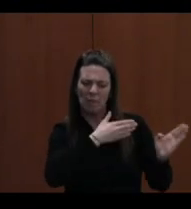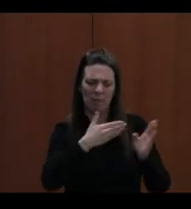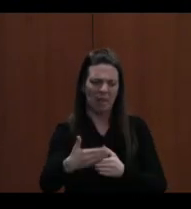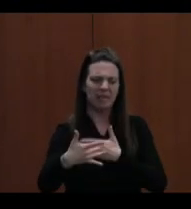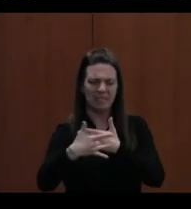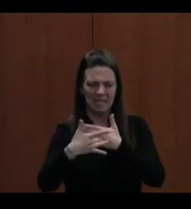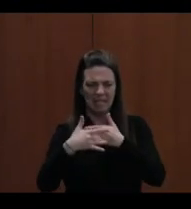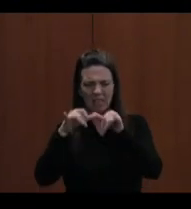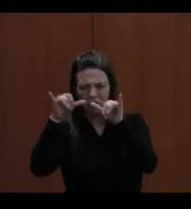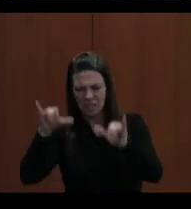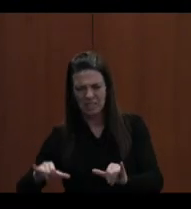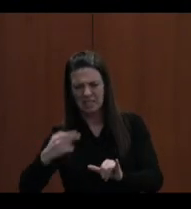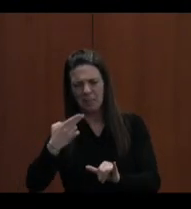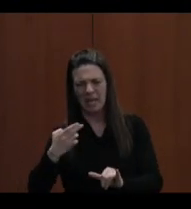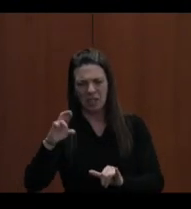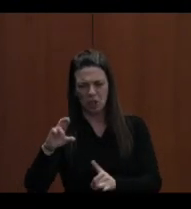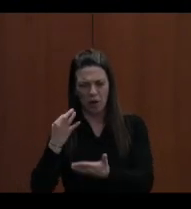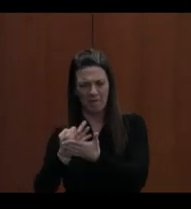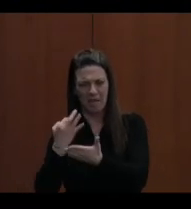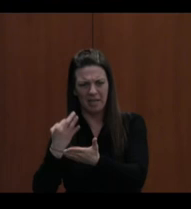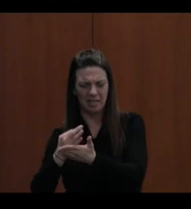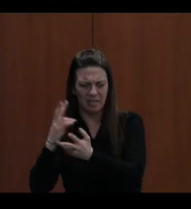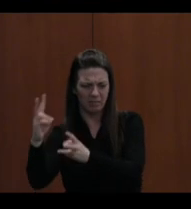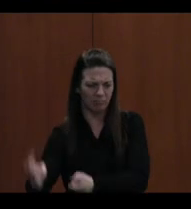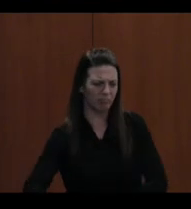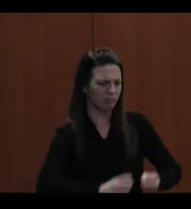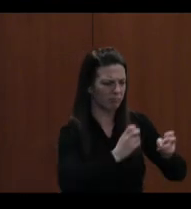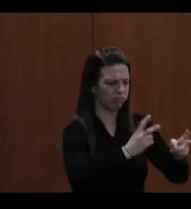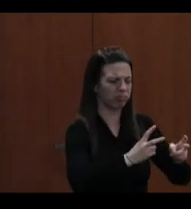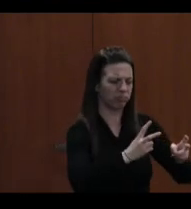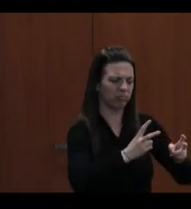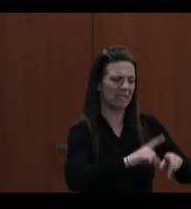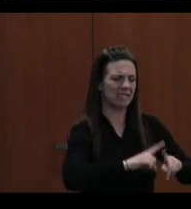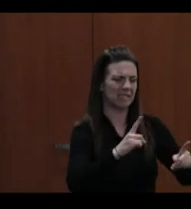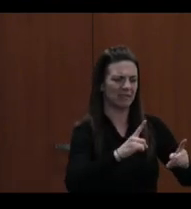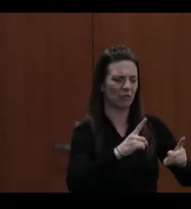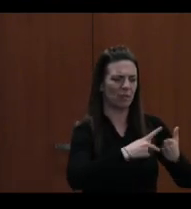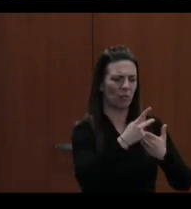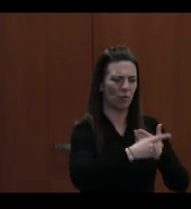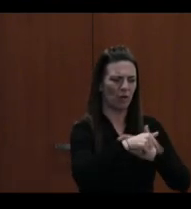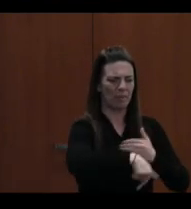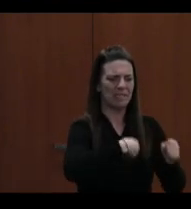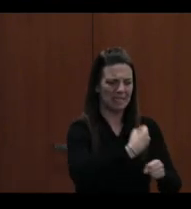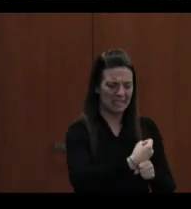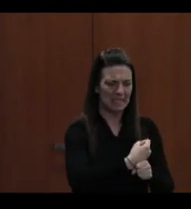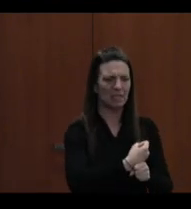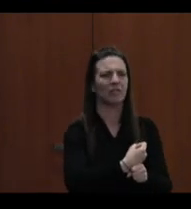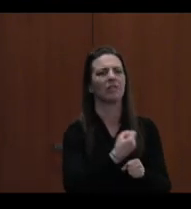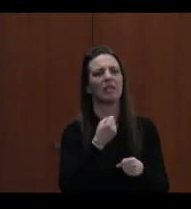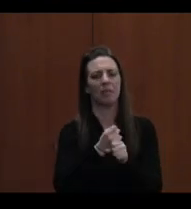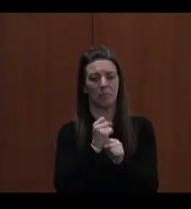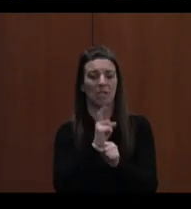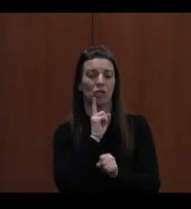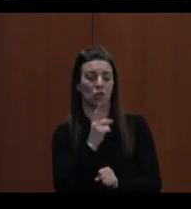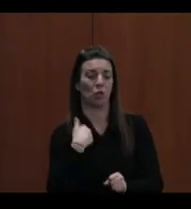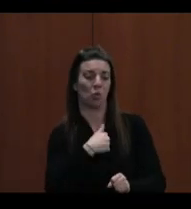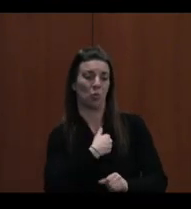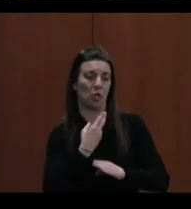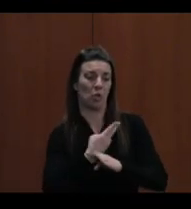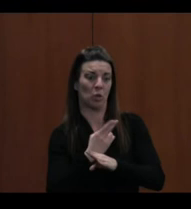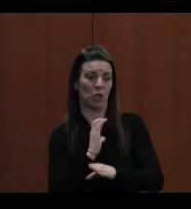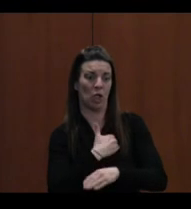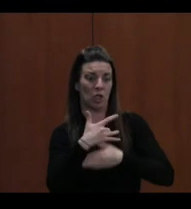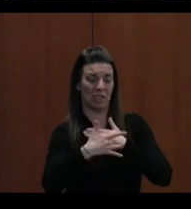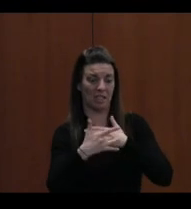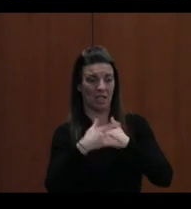system, the HR and finance system to the cloud. That requires an upgrade this year. Optimizing the technology footprint, so the things that move to the cloud,